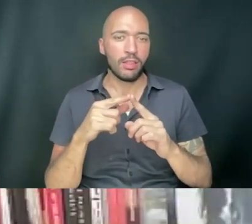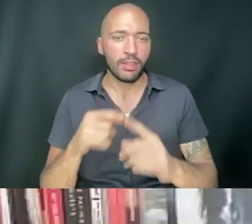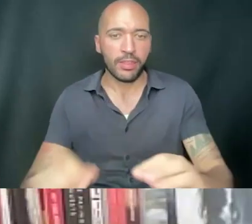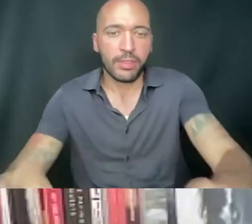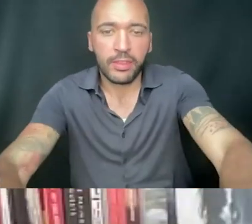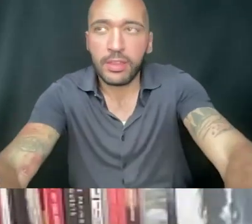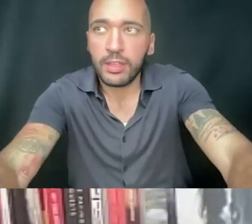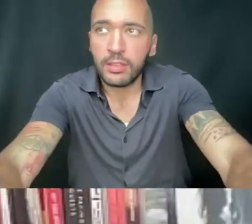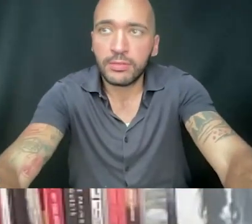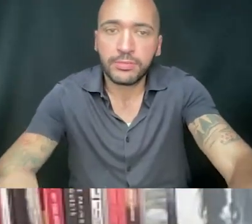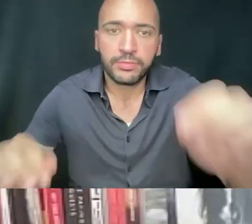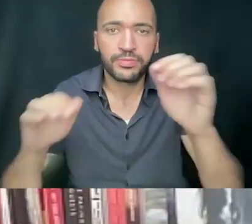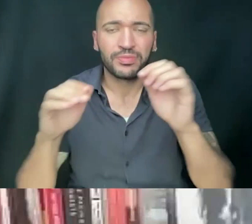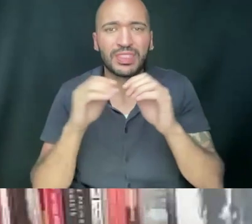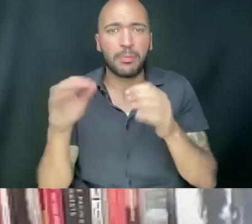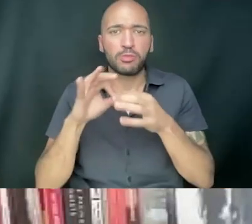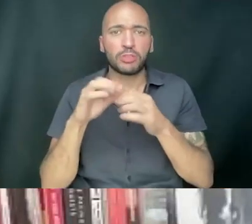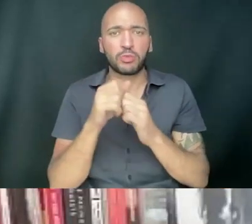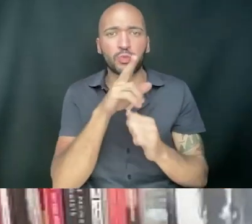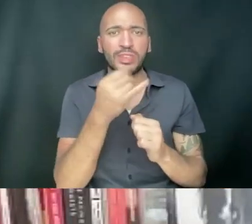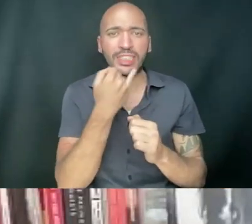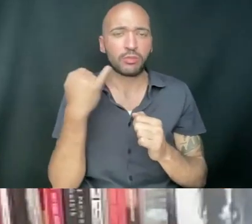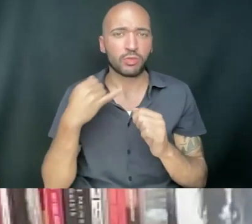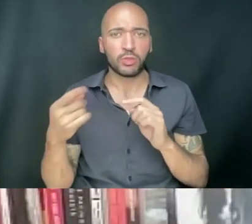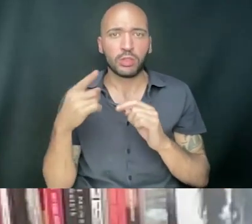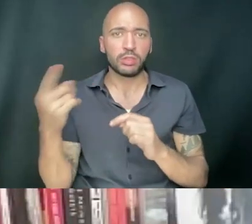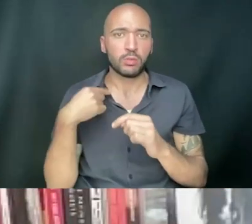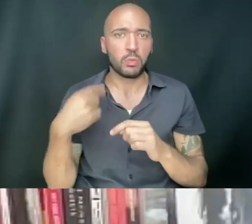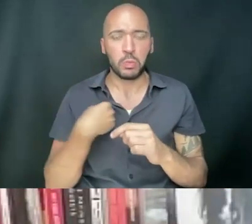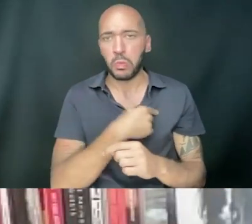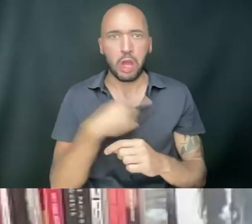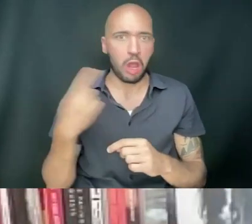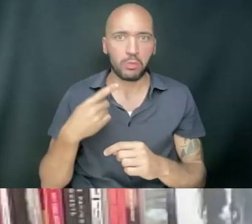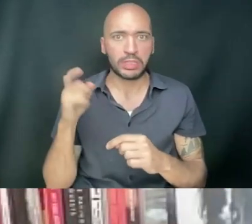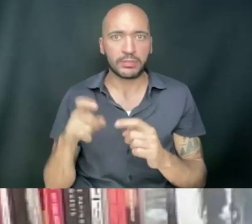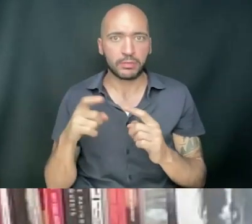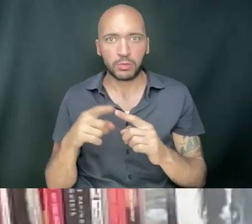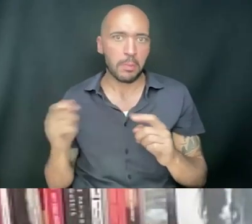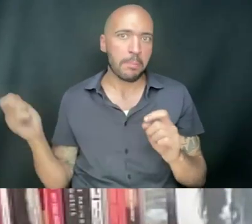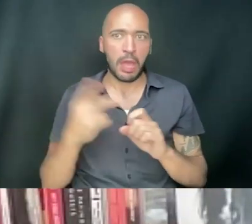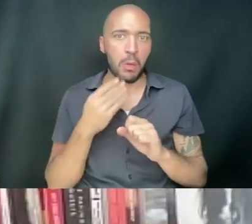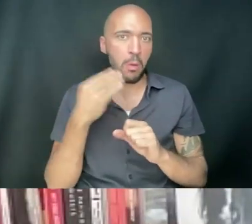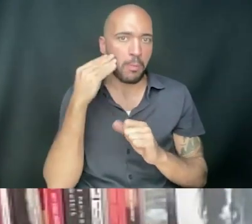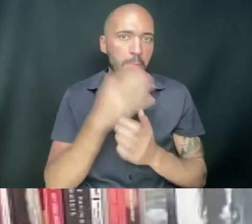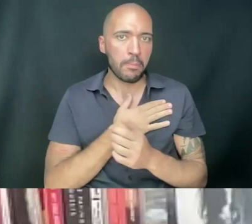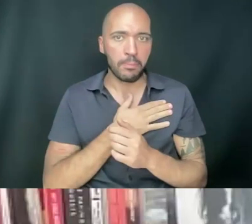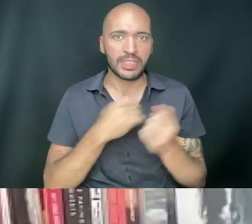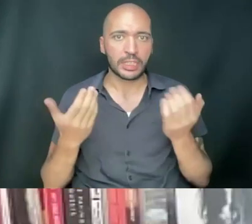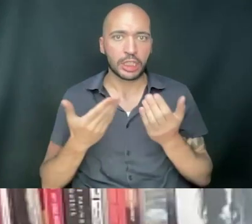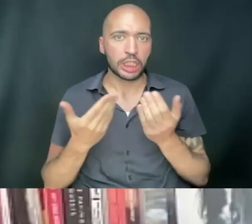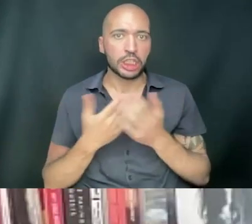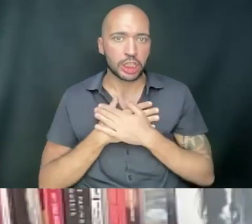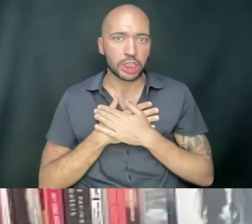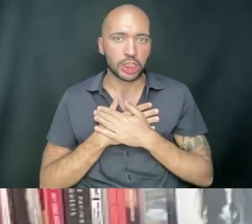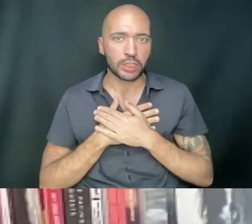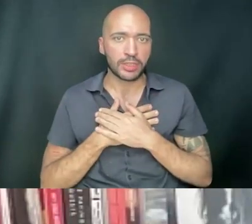about the relationship between the U.S. and Israel that we always have to come back home. It's here, right?